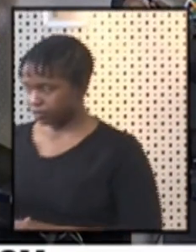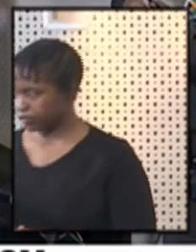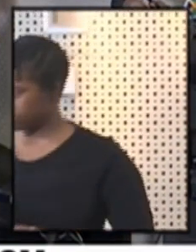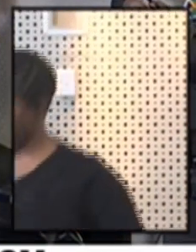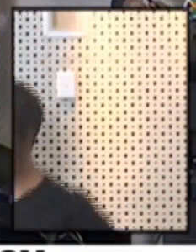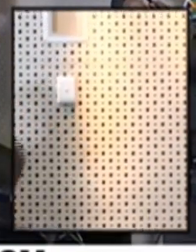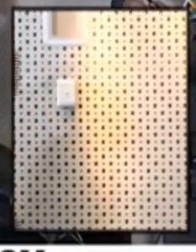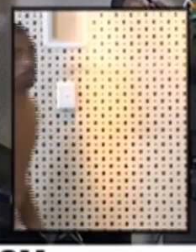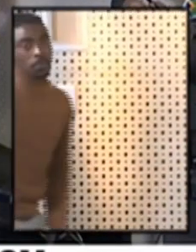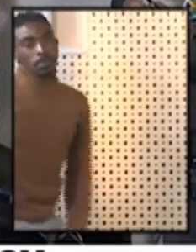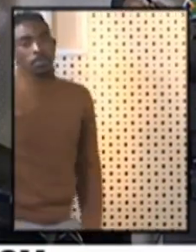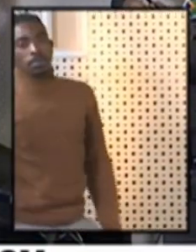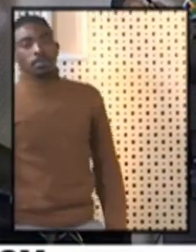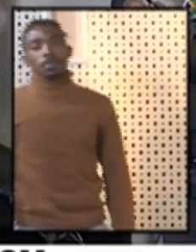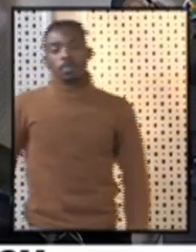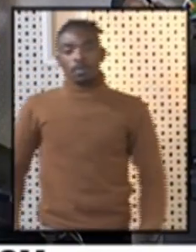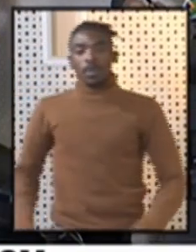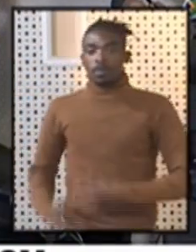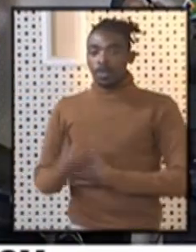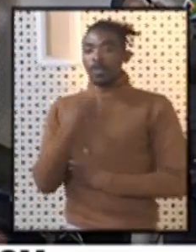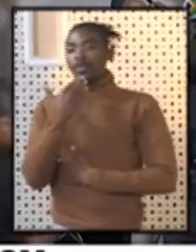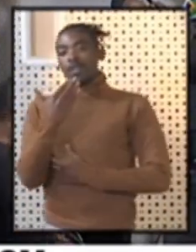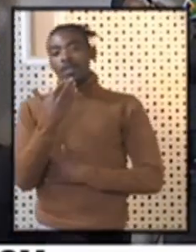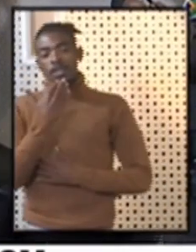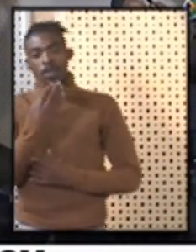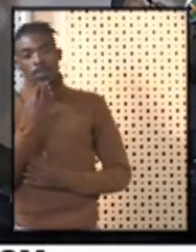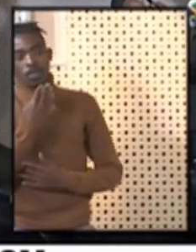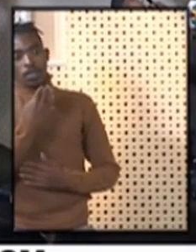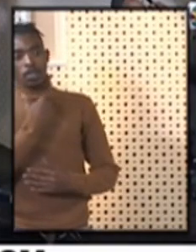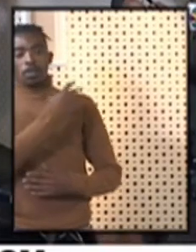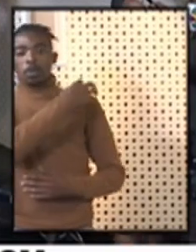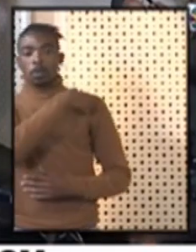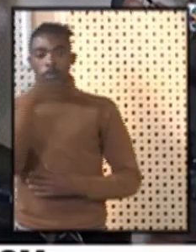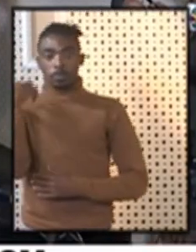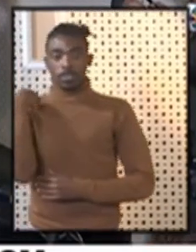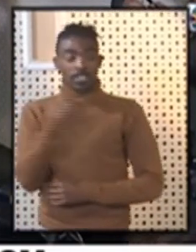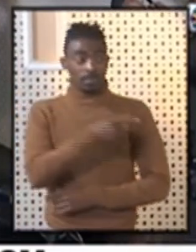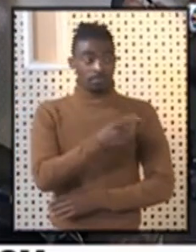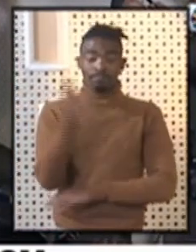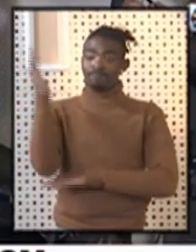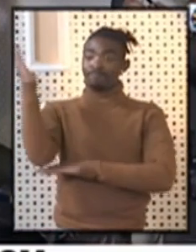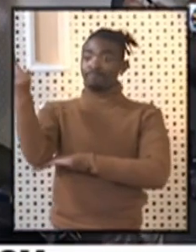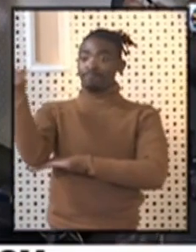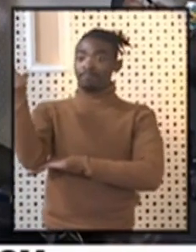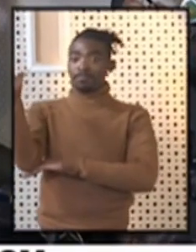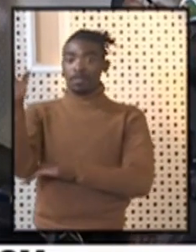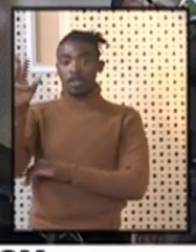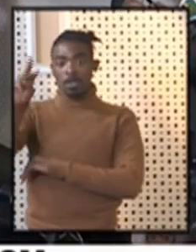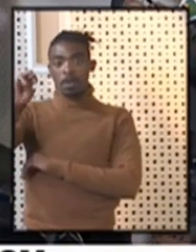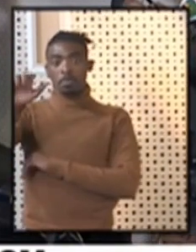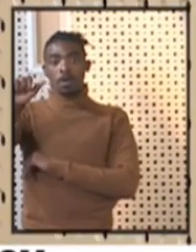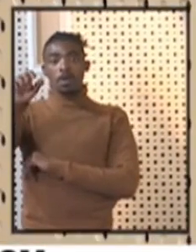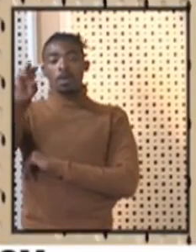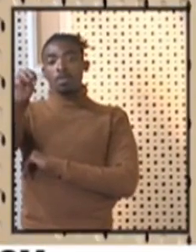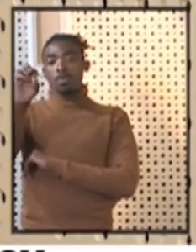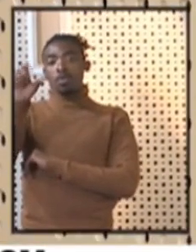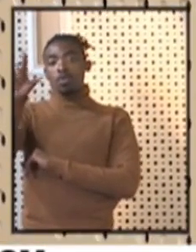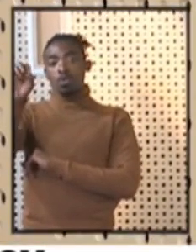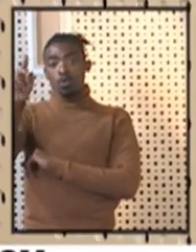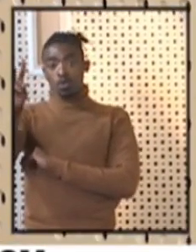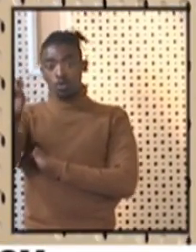Thank you very much, Minister. That was the speech by Minister Mamuloko Kubain-Gubani,